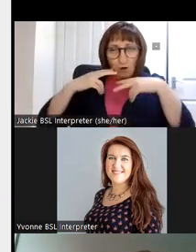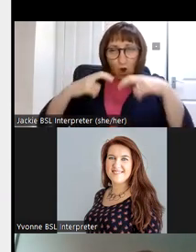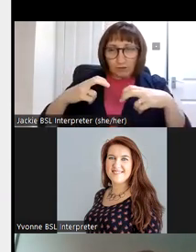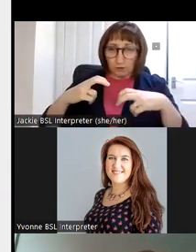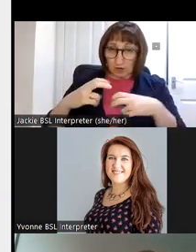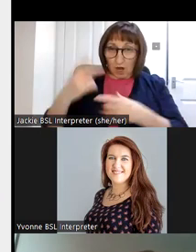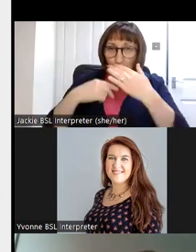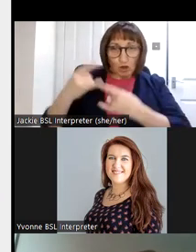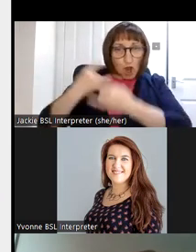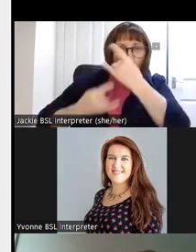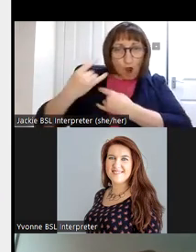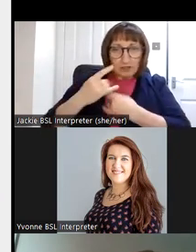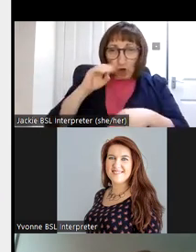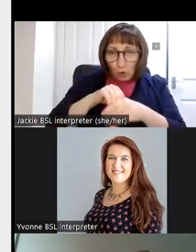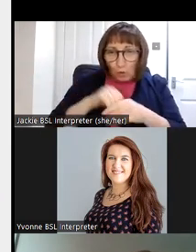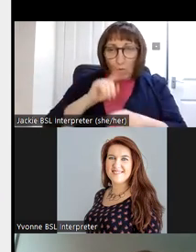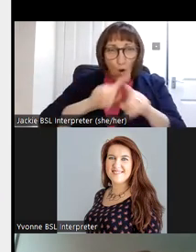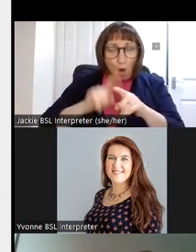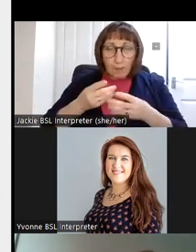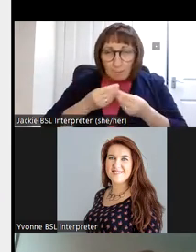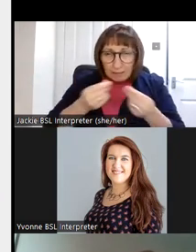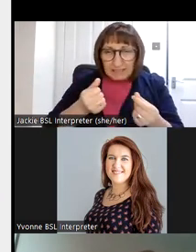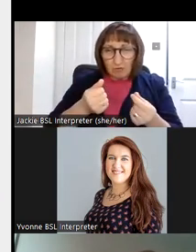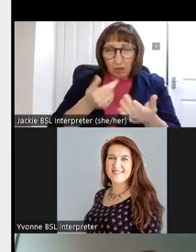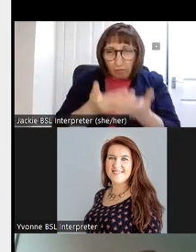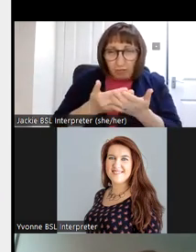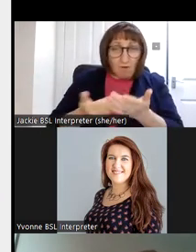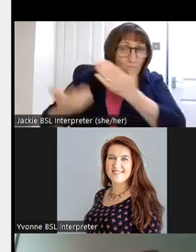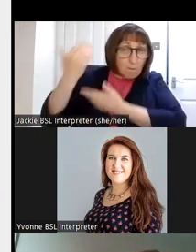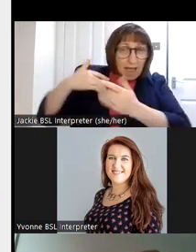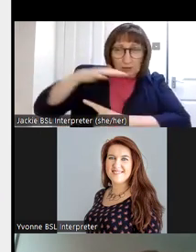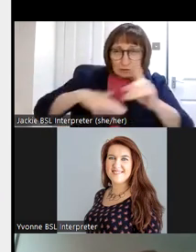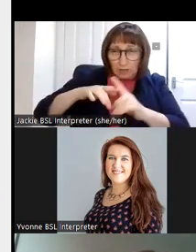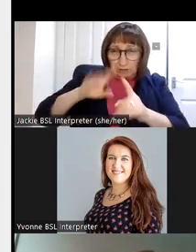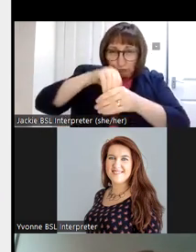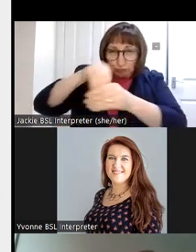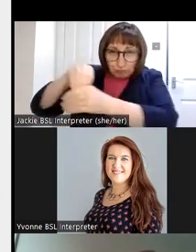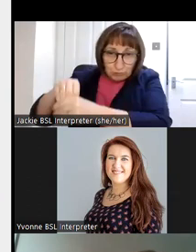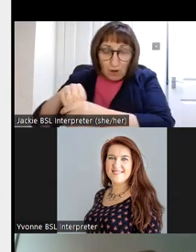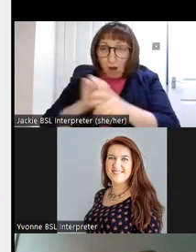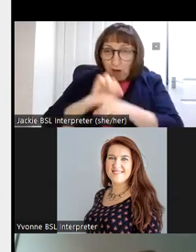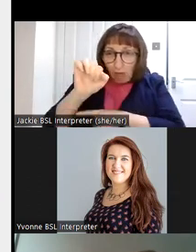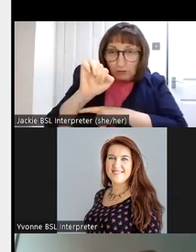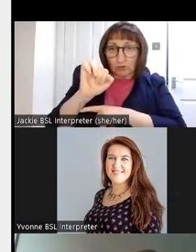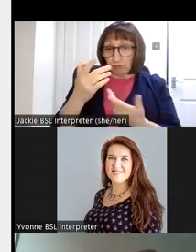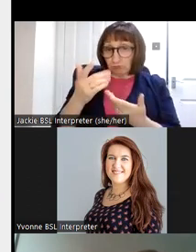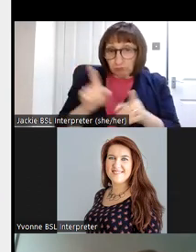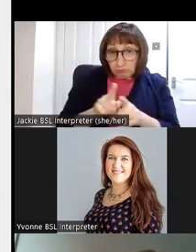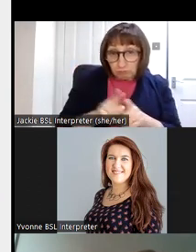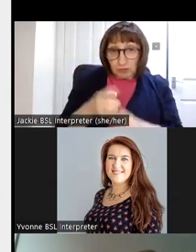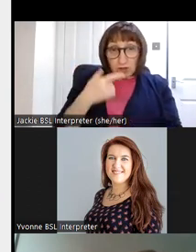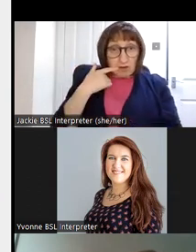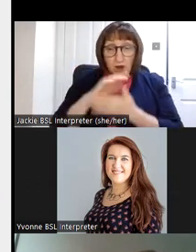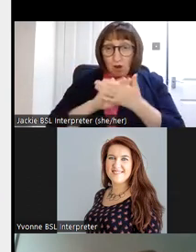archaeological heritage includes all the material remains of past societies and cultures uh both uh both above